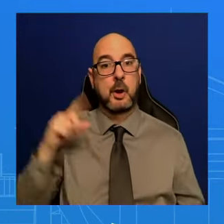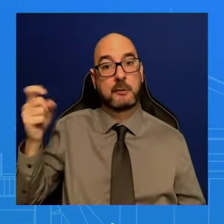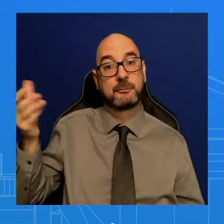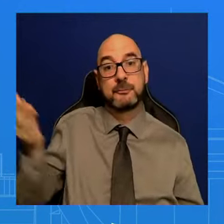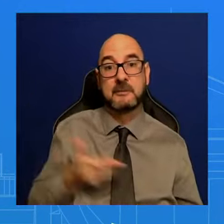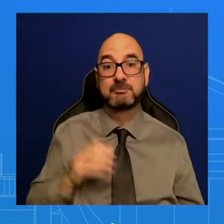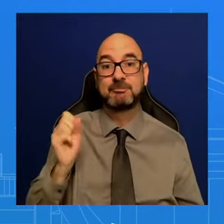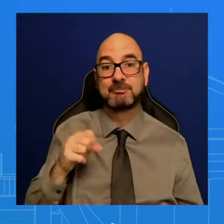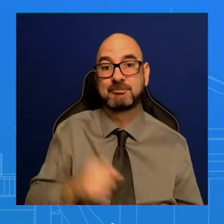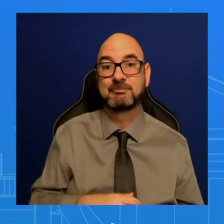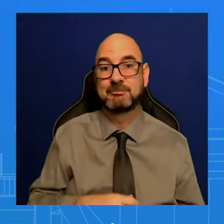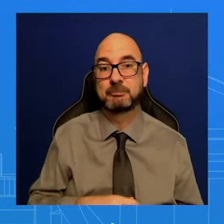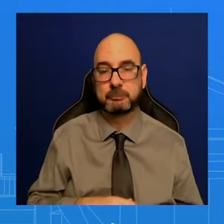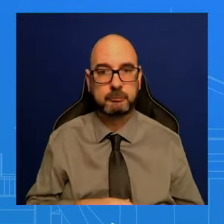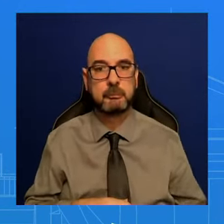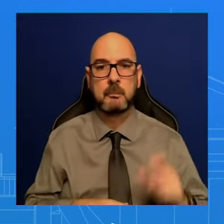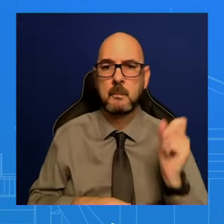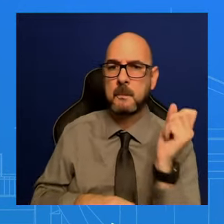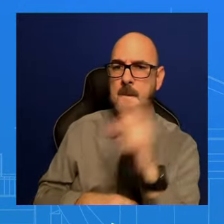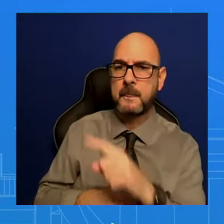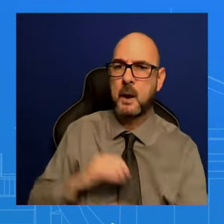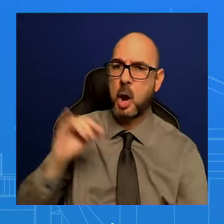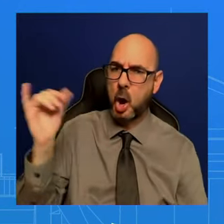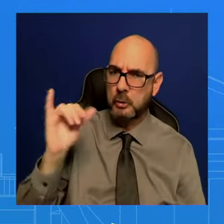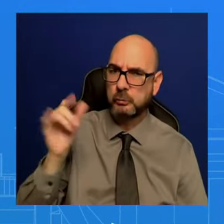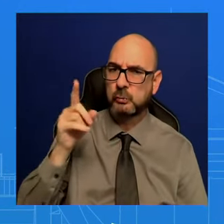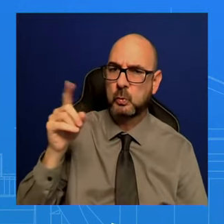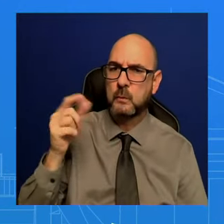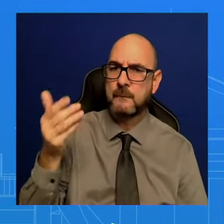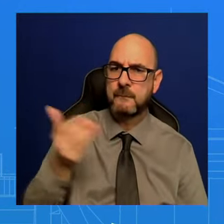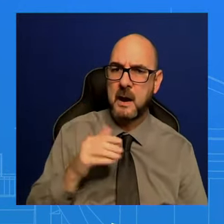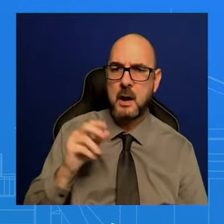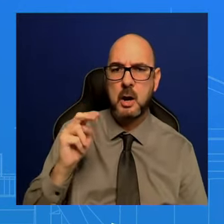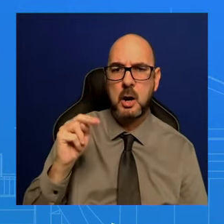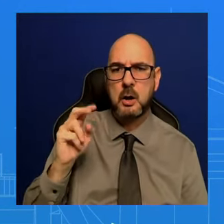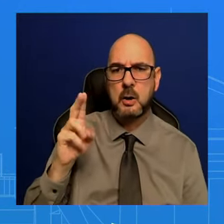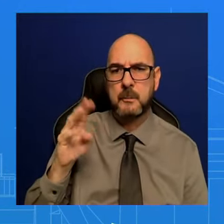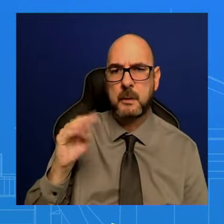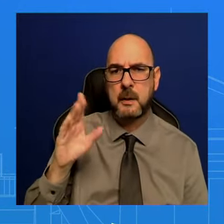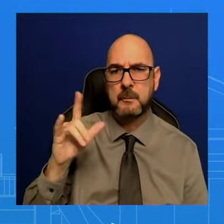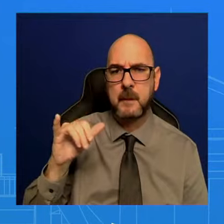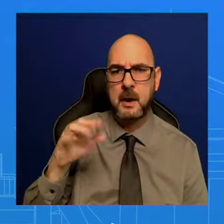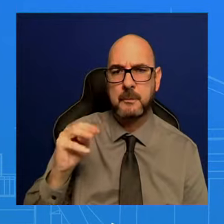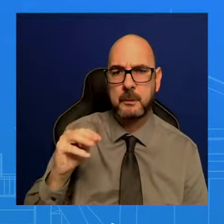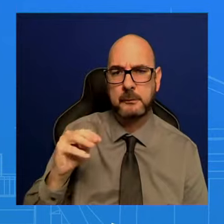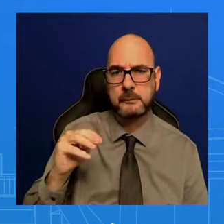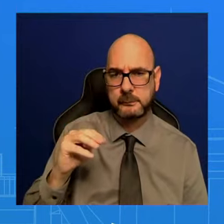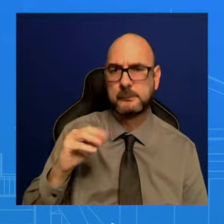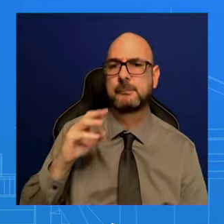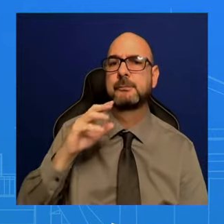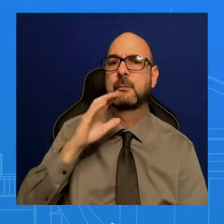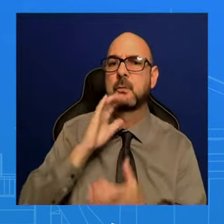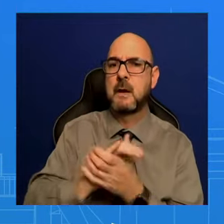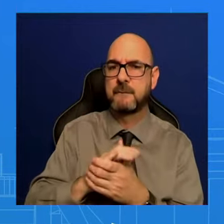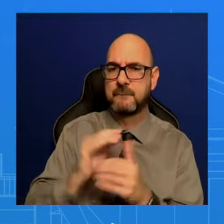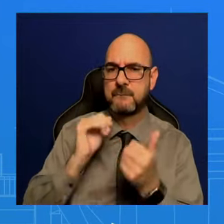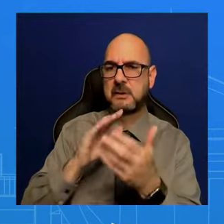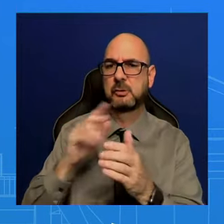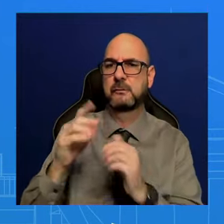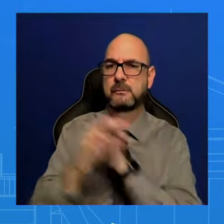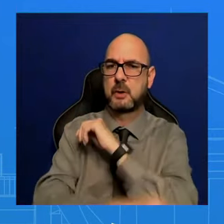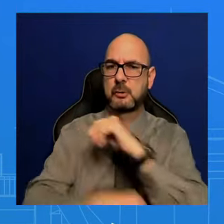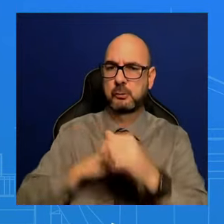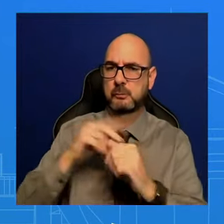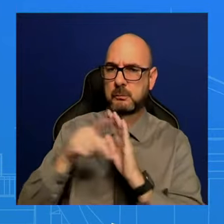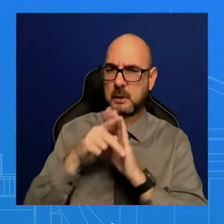you talk a bit about how the President may address foreign policy issues? Of course, he's going to be speaking to Republicans, many of them who, you he wants to convince to